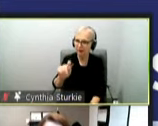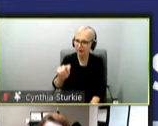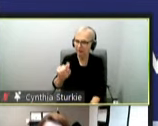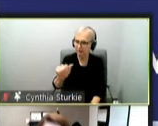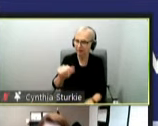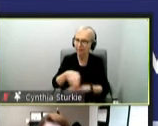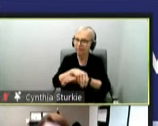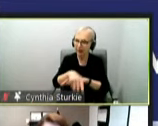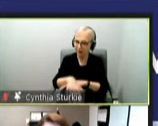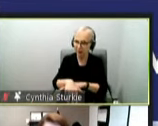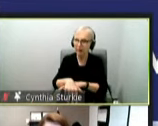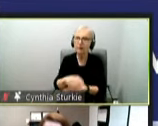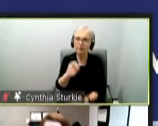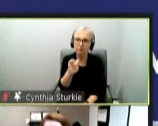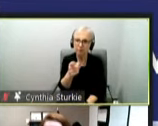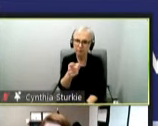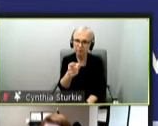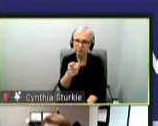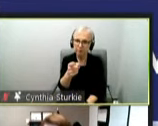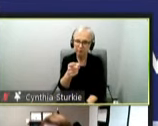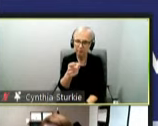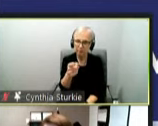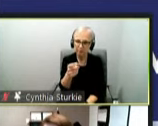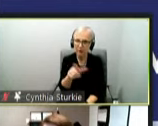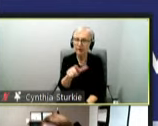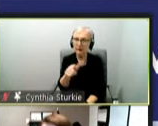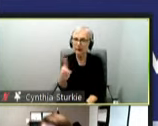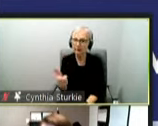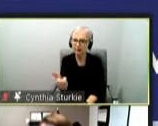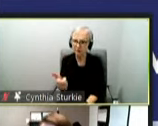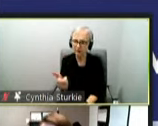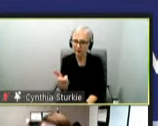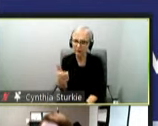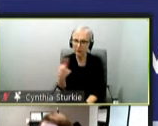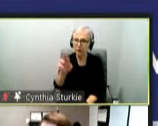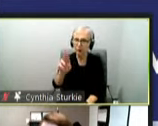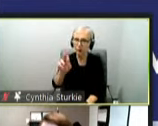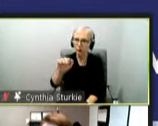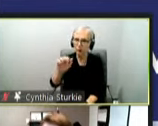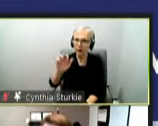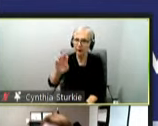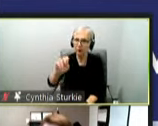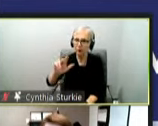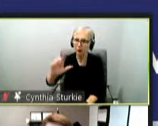Next slide, please. I'd like to turn it over now to Rachel Jervis.